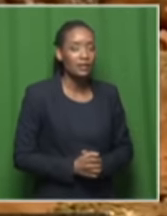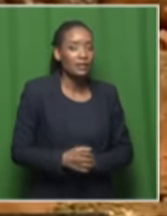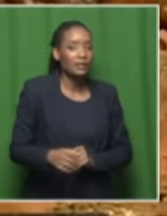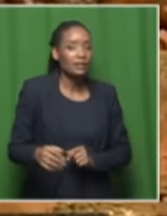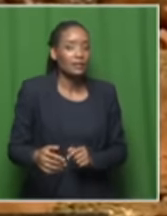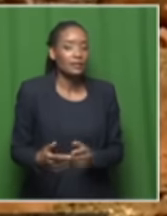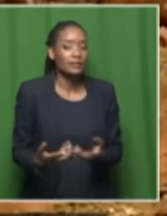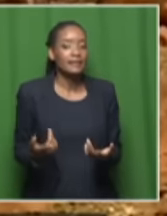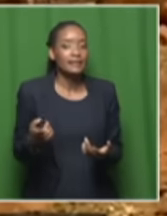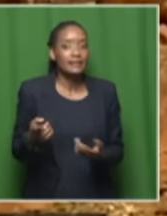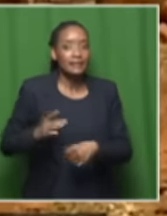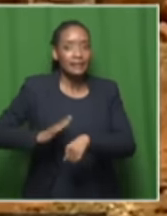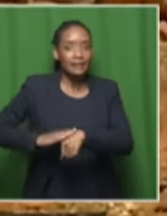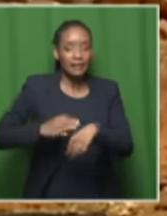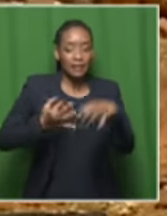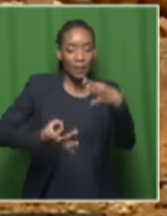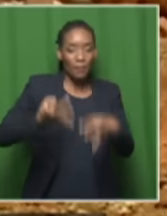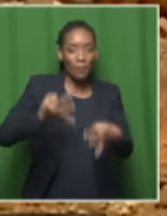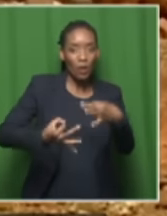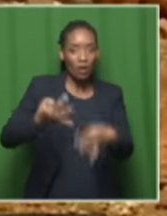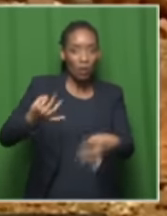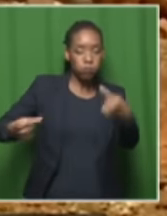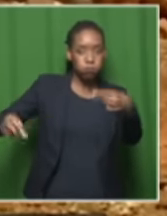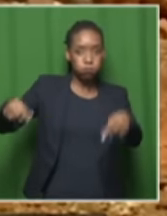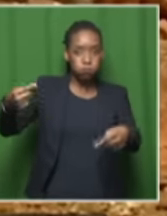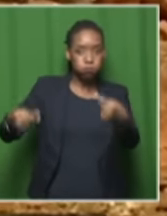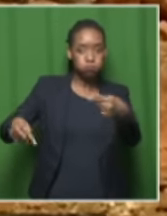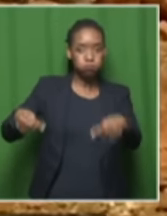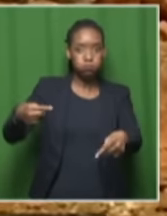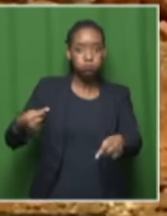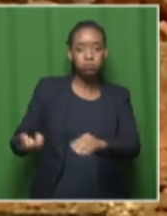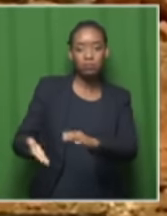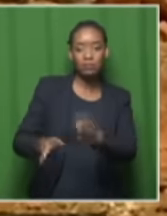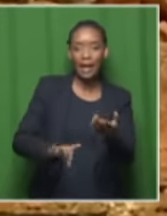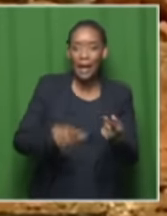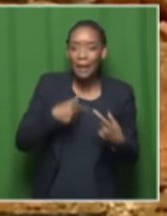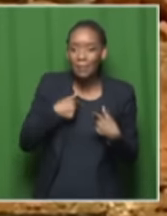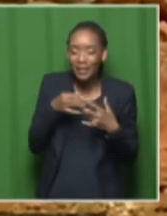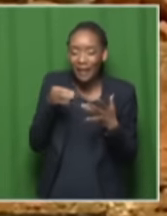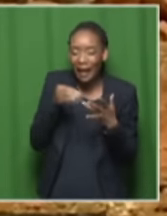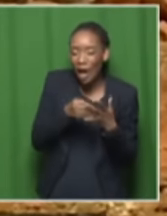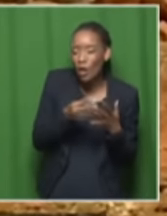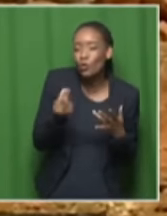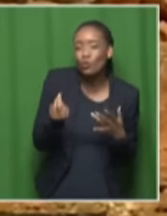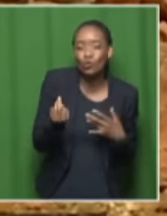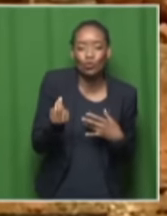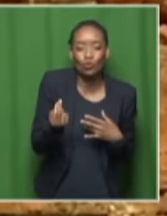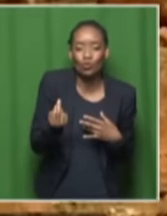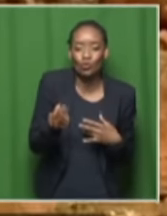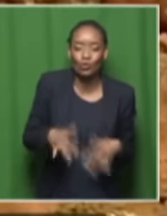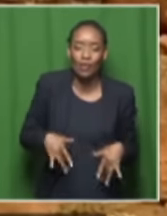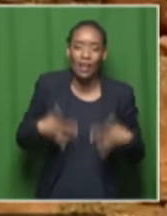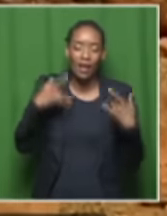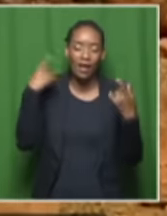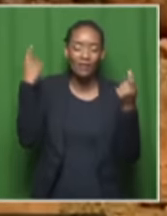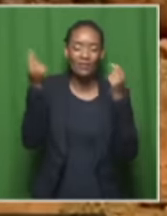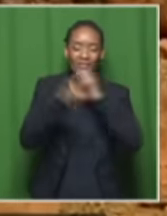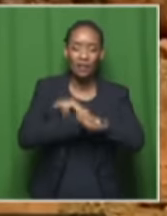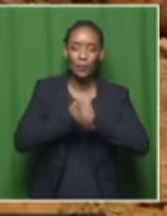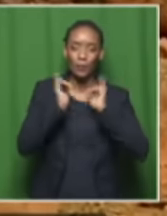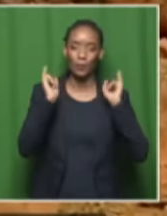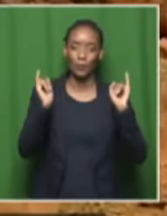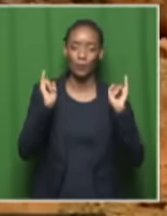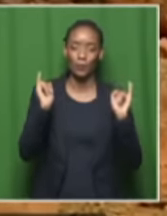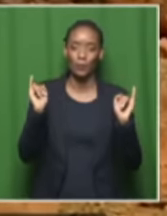he died during political violence i was just new in marriage life then changed for the worst even though